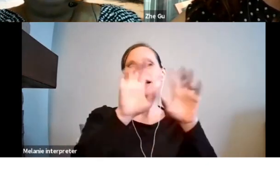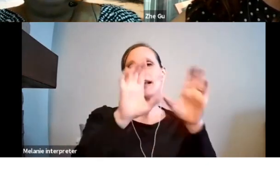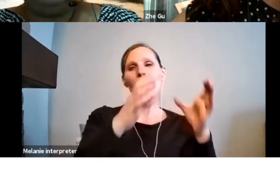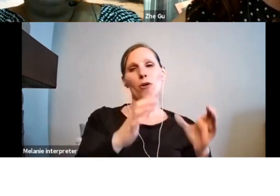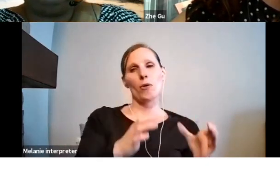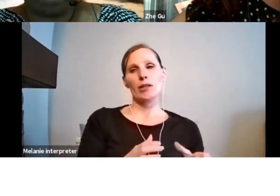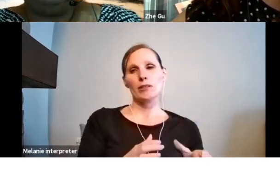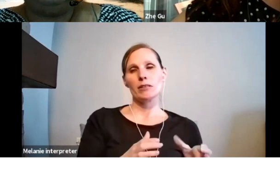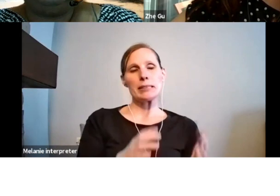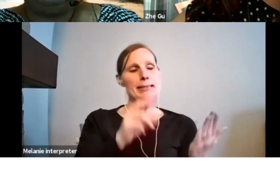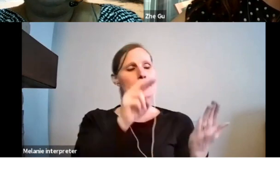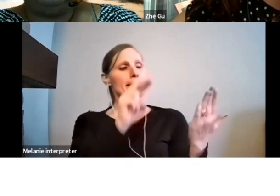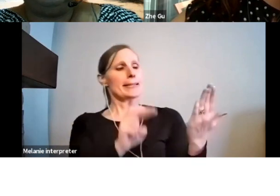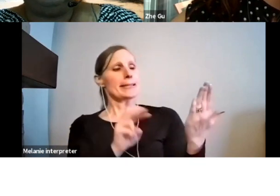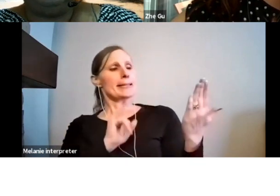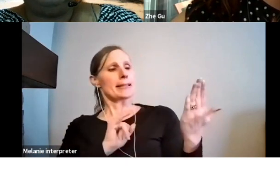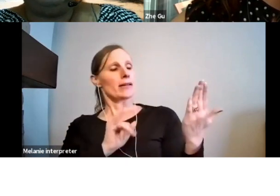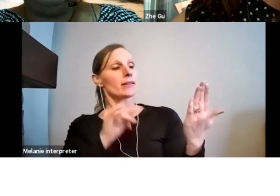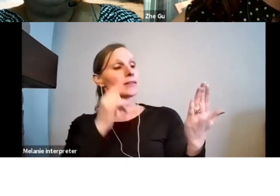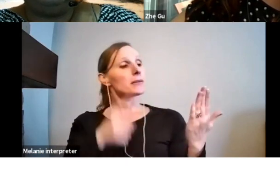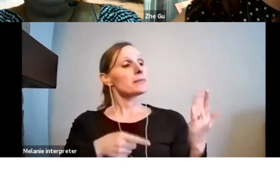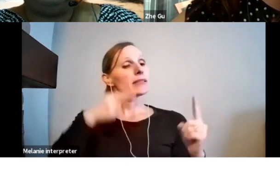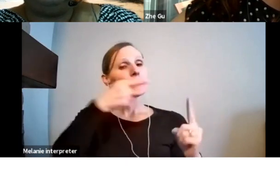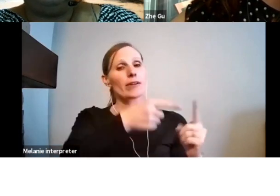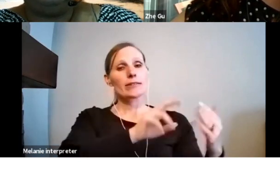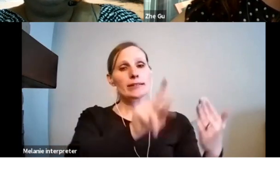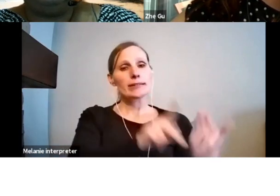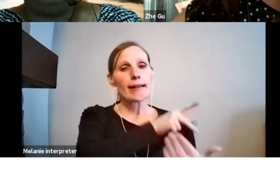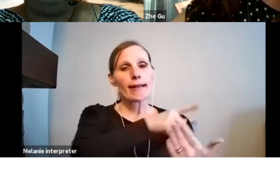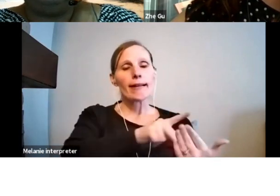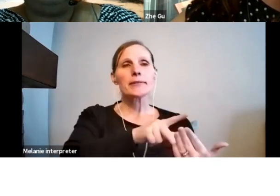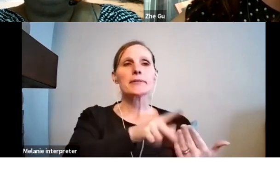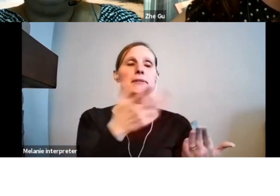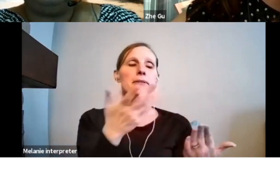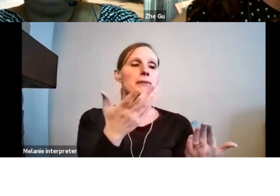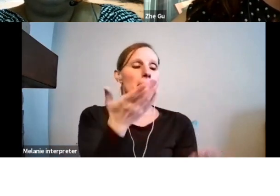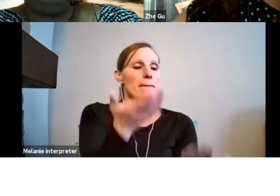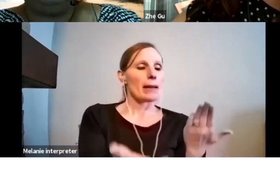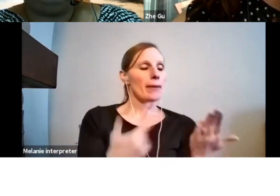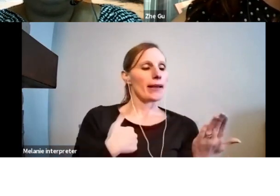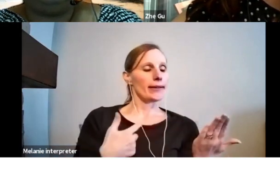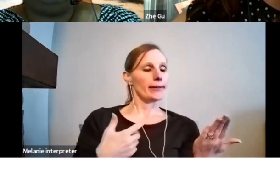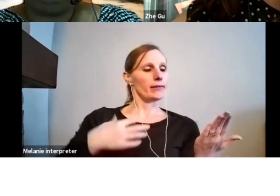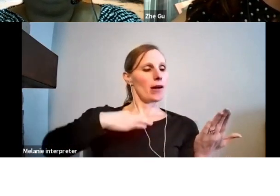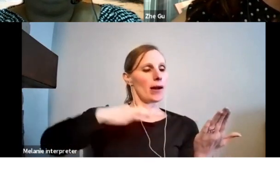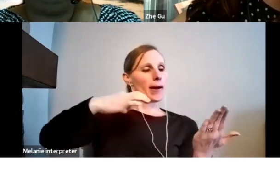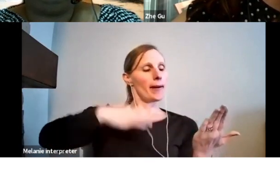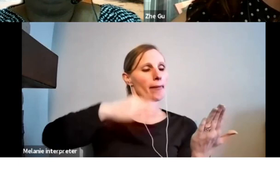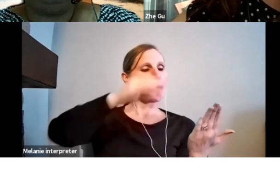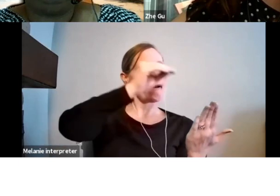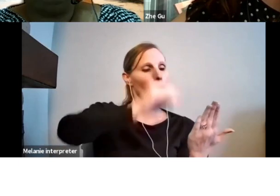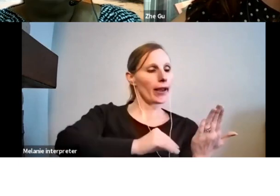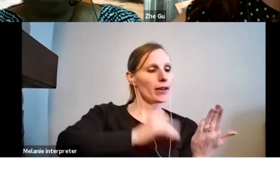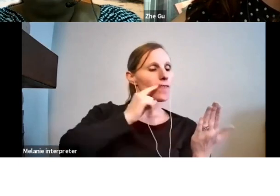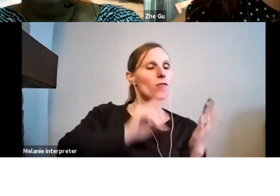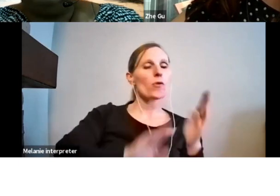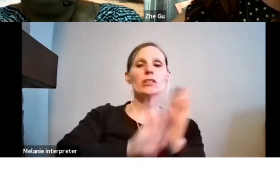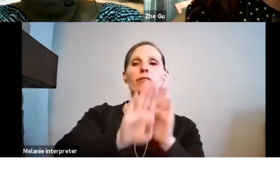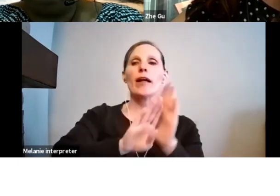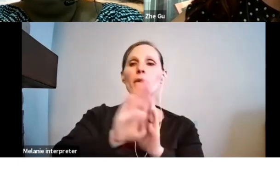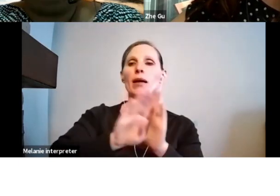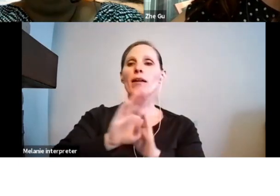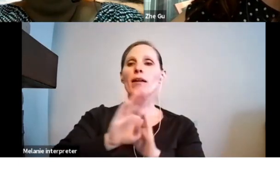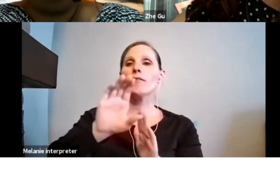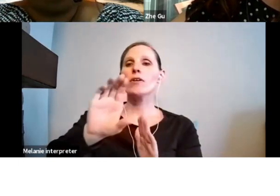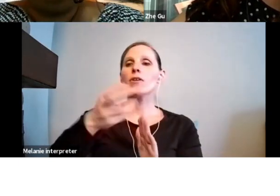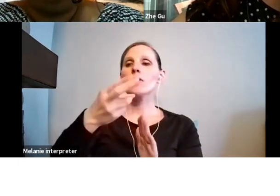you say, you know, for dance projects, for example, um, you can apply for the development of choreography, but